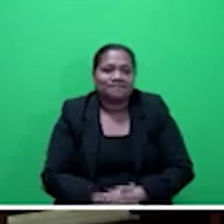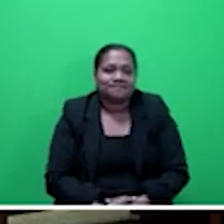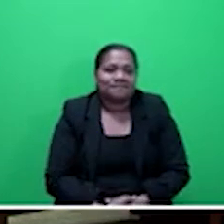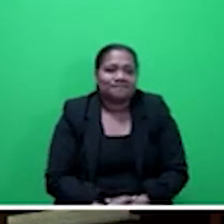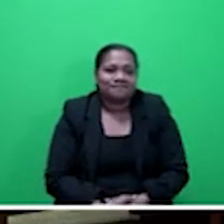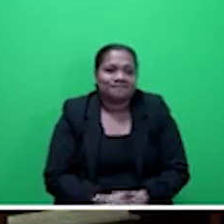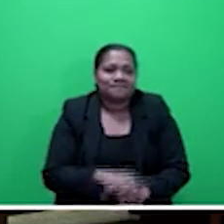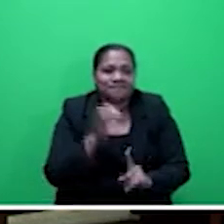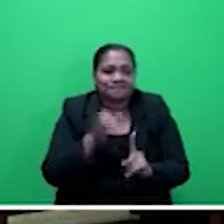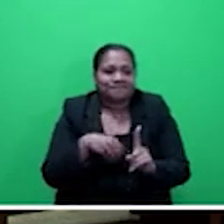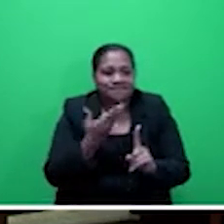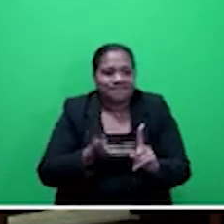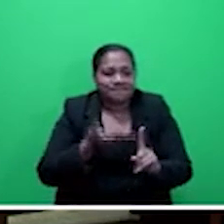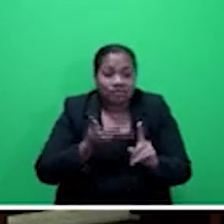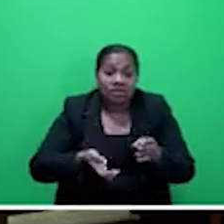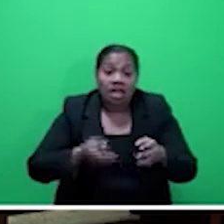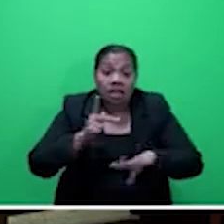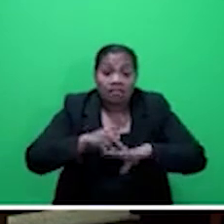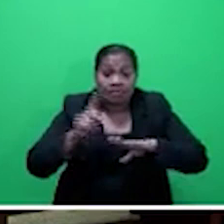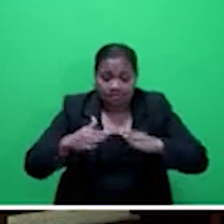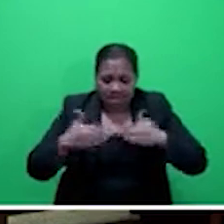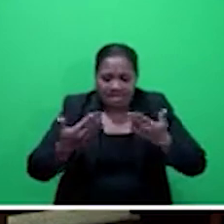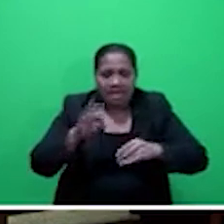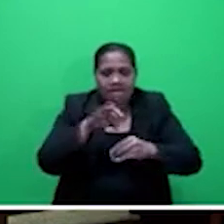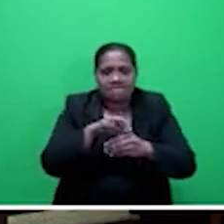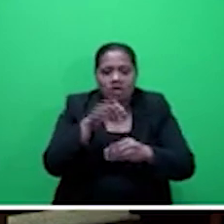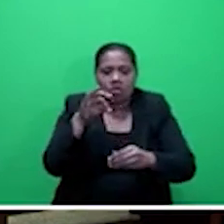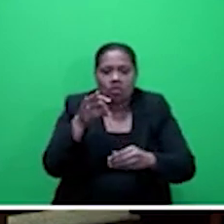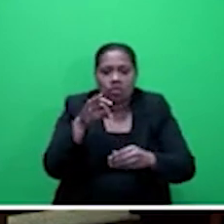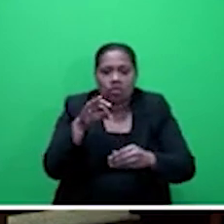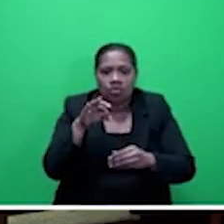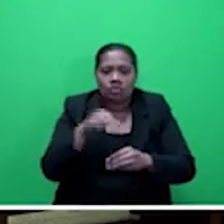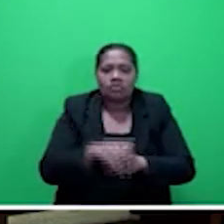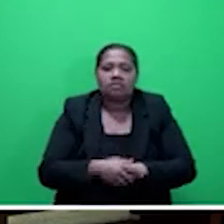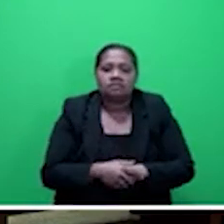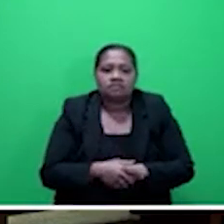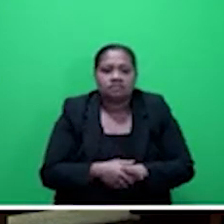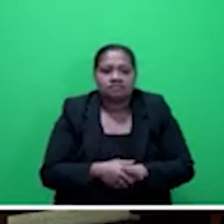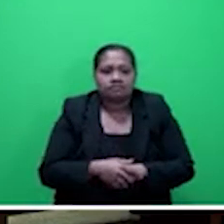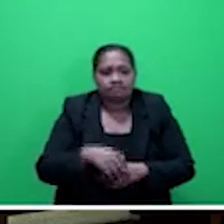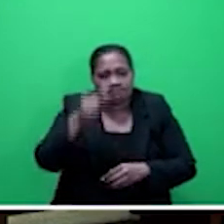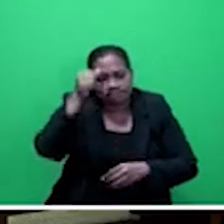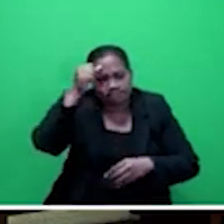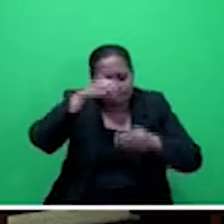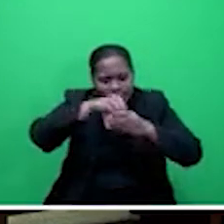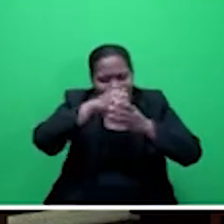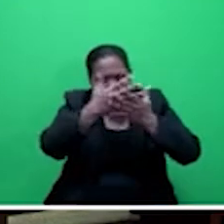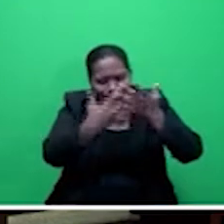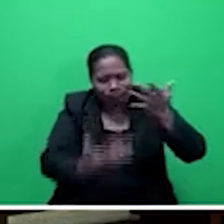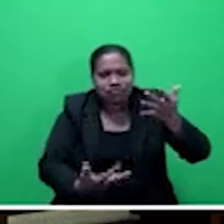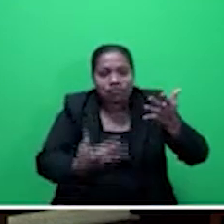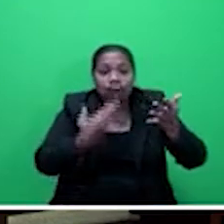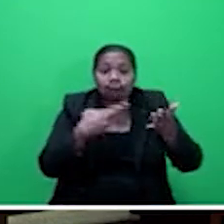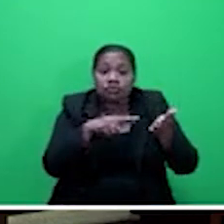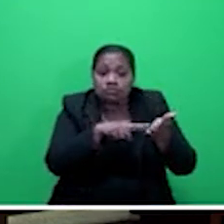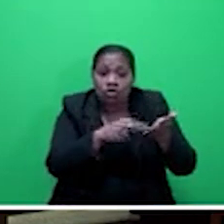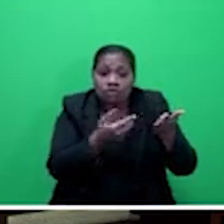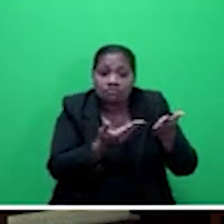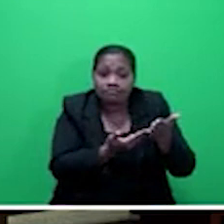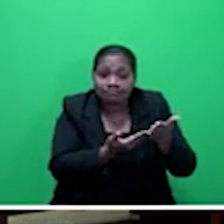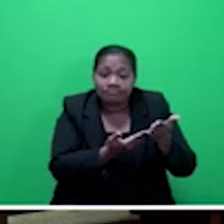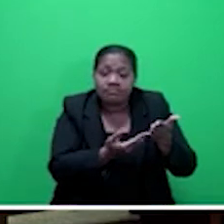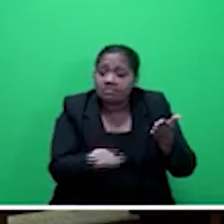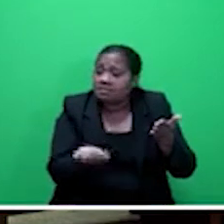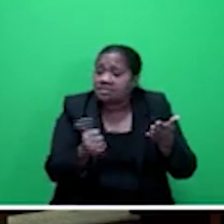Parliament will now vote to note the content of the report. Does any member